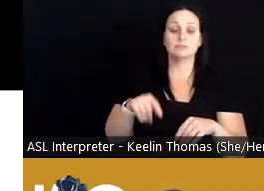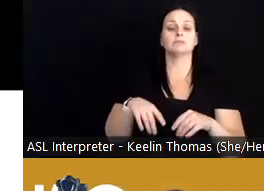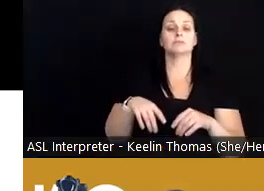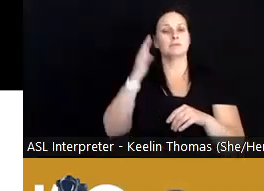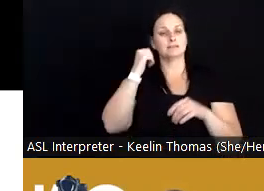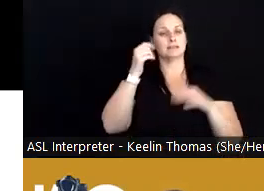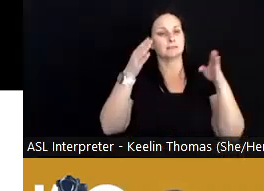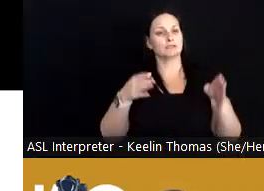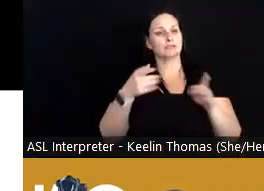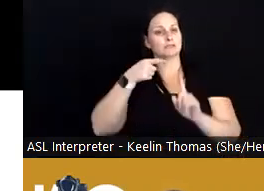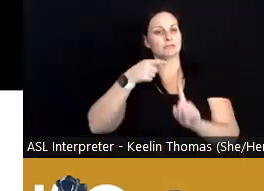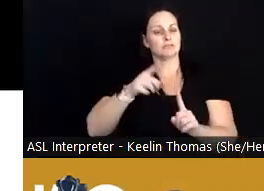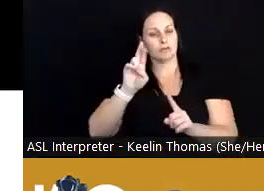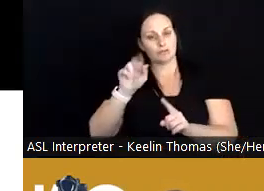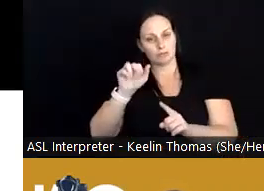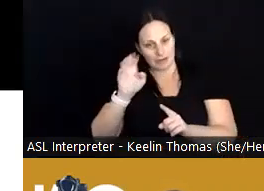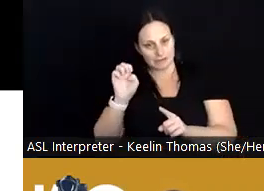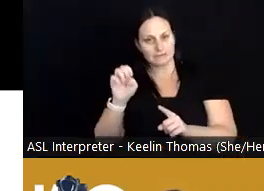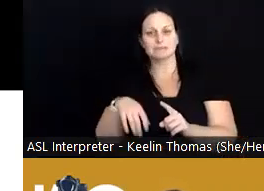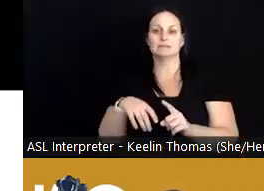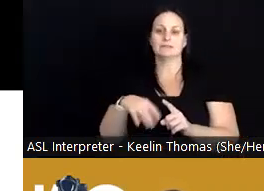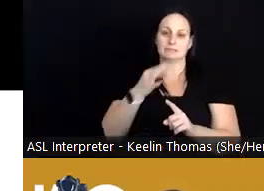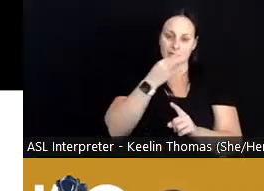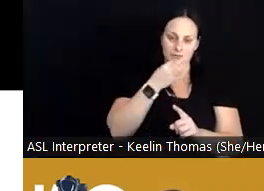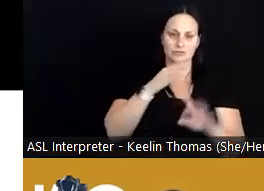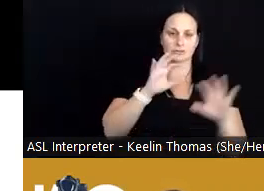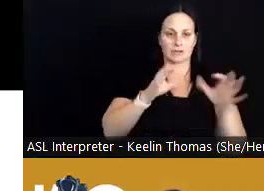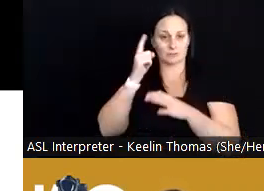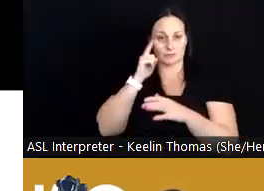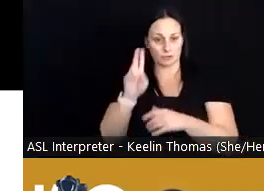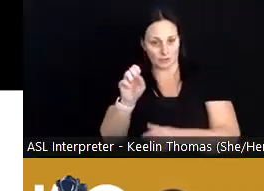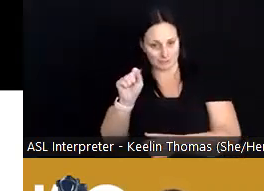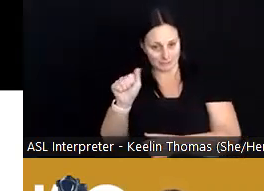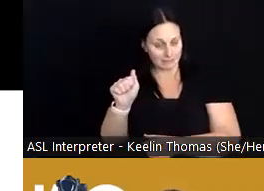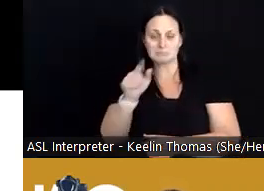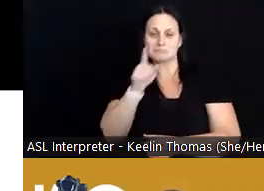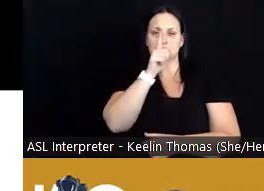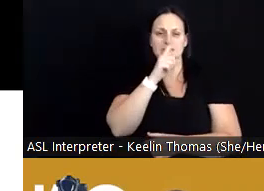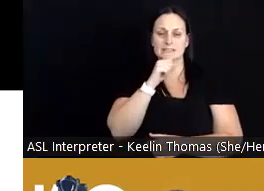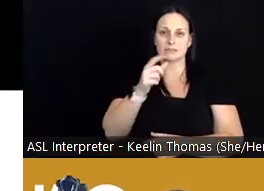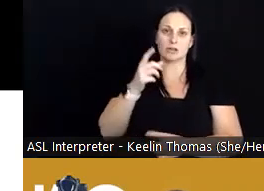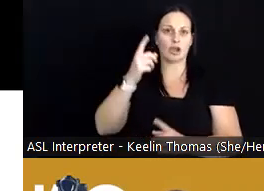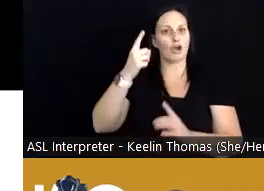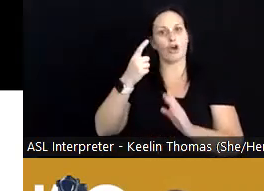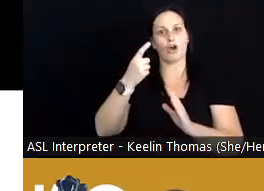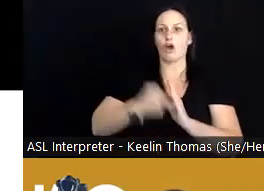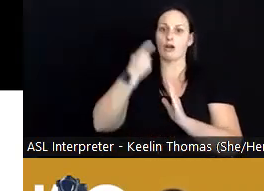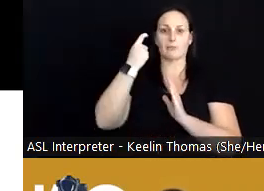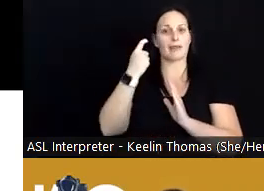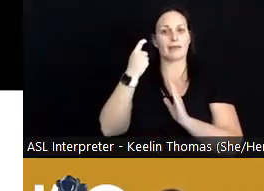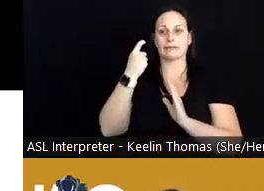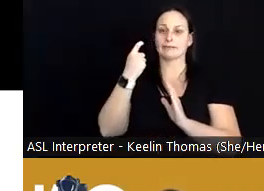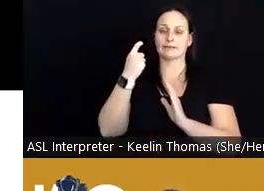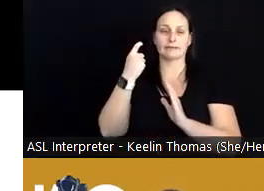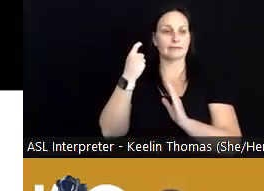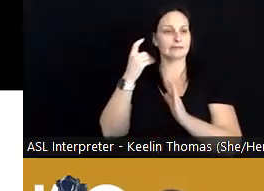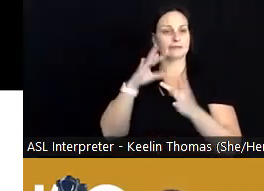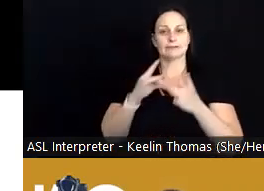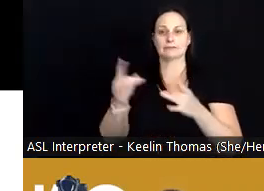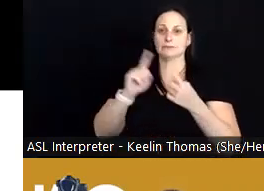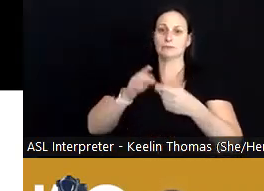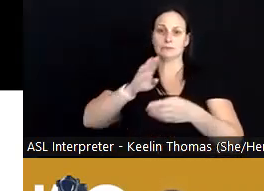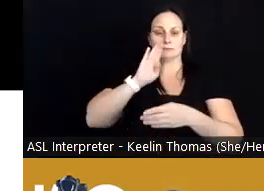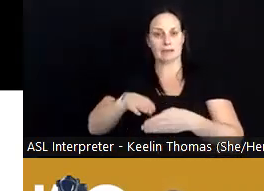certain race as assigned as a master category in the U.S., does not automatically lead to bad